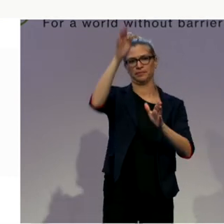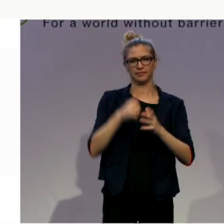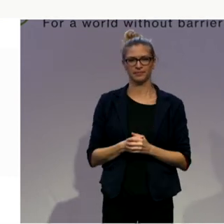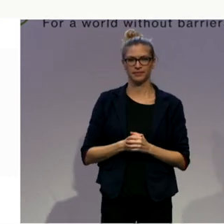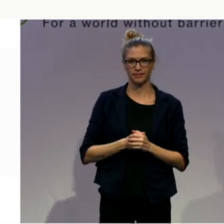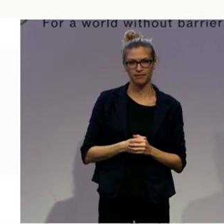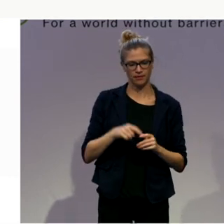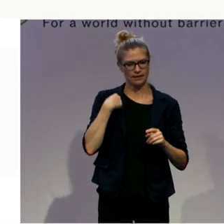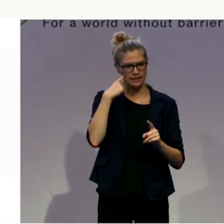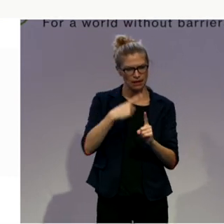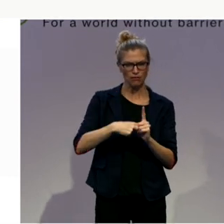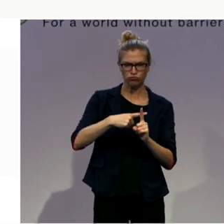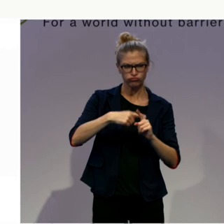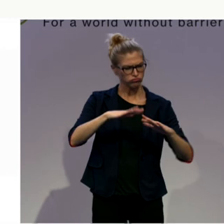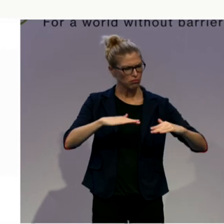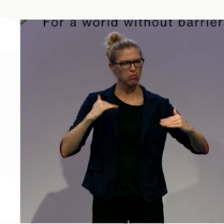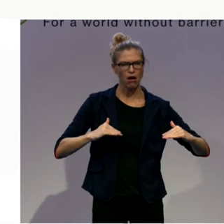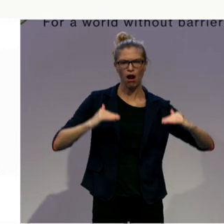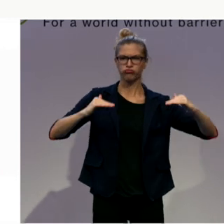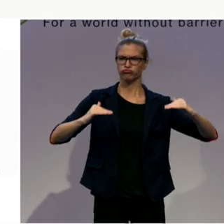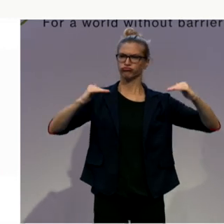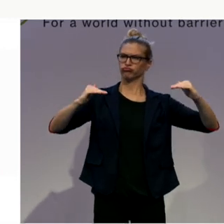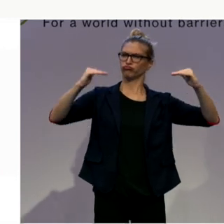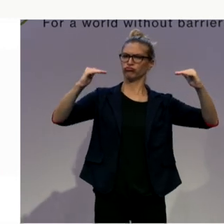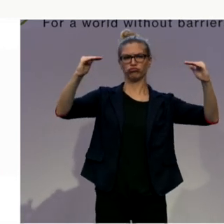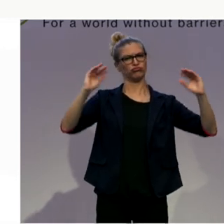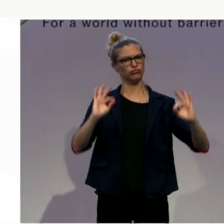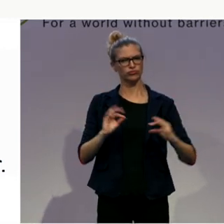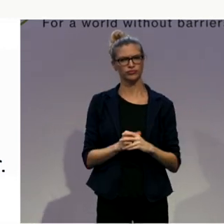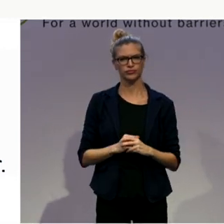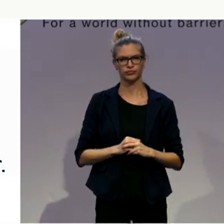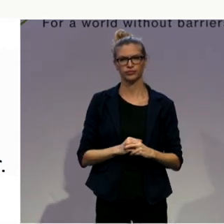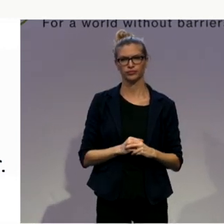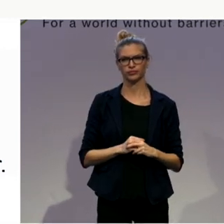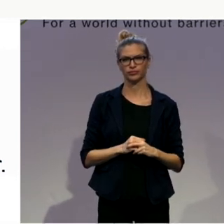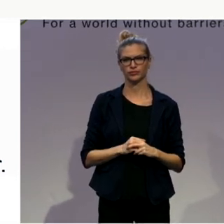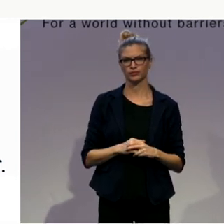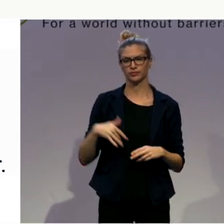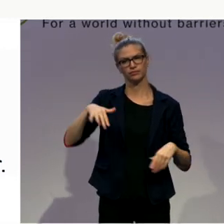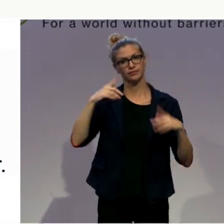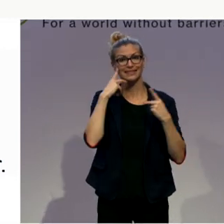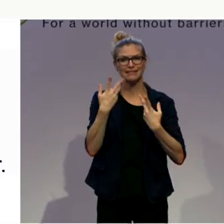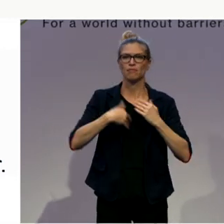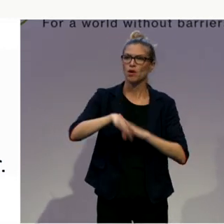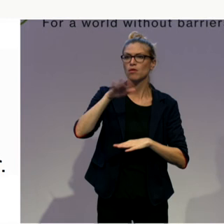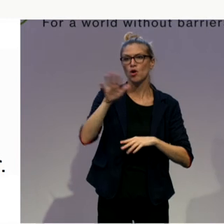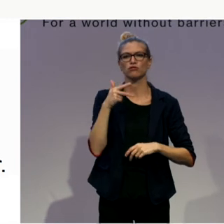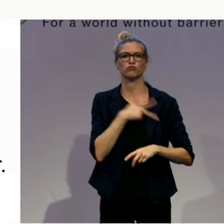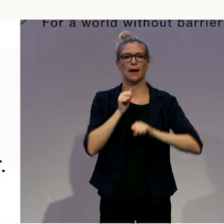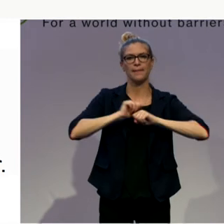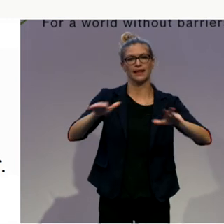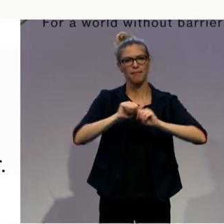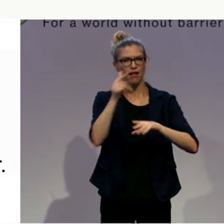accompanied by an overall presence of social media. However, we